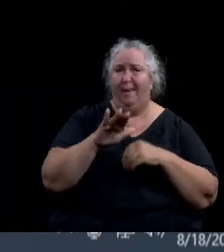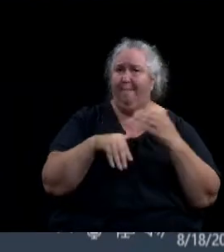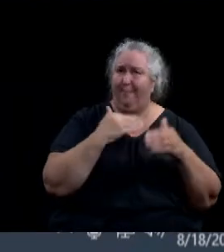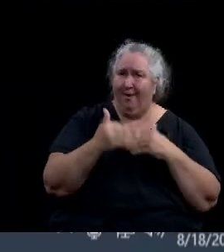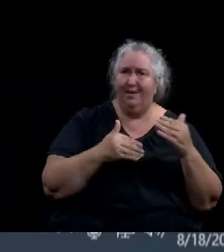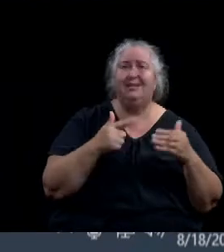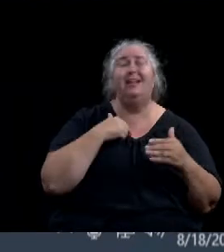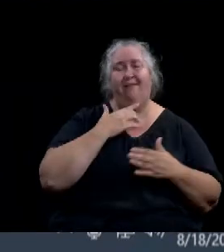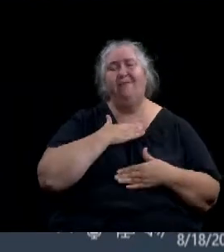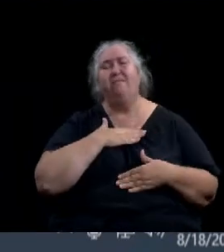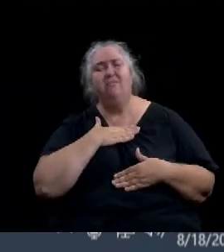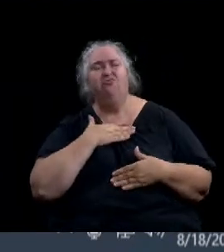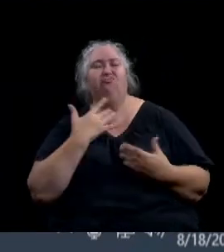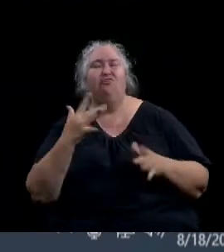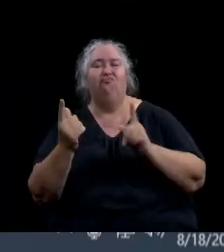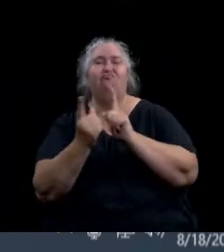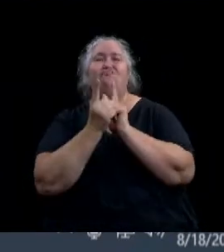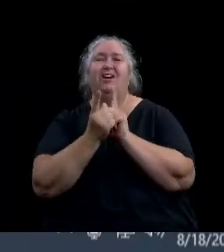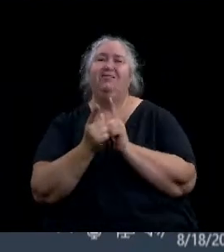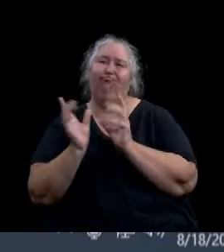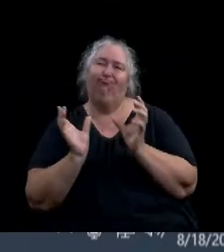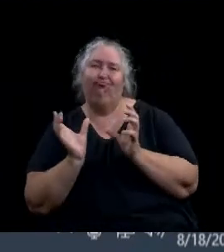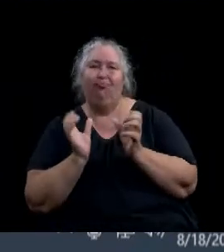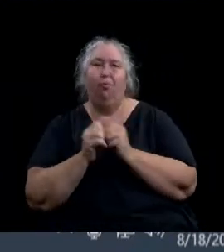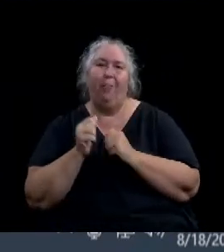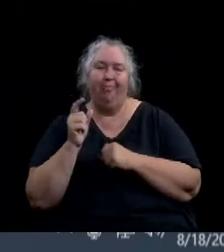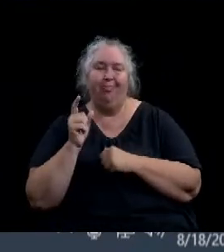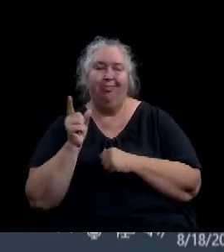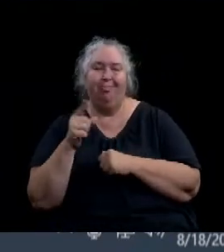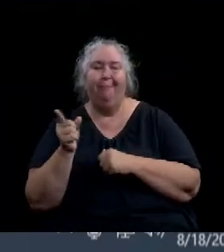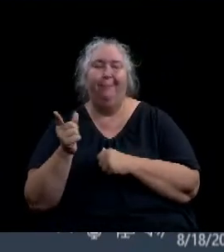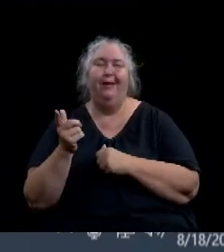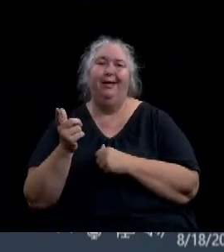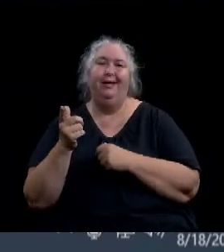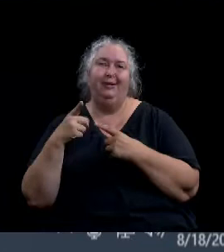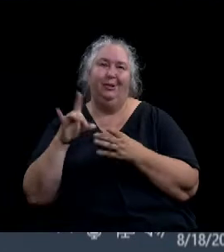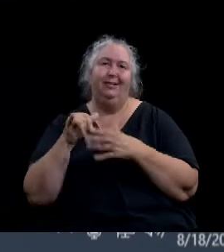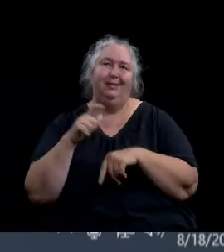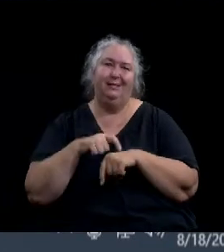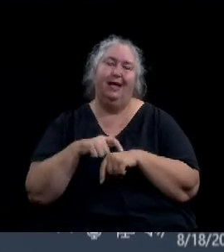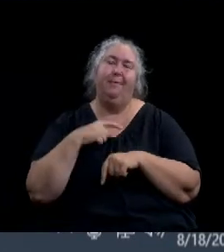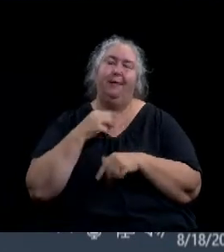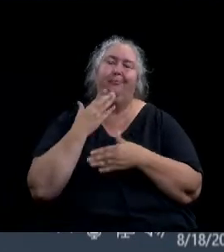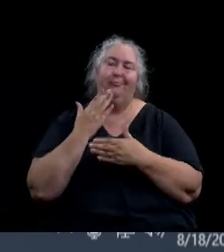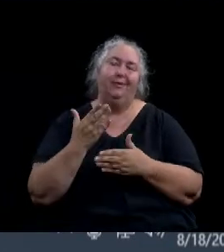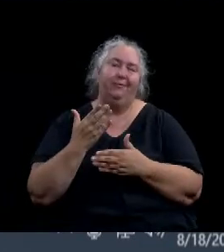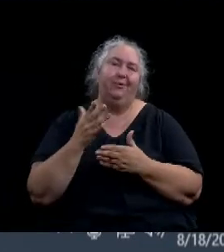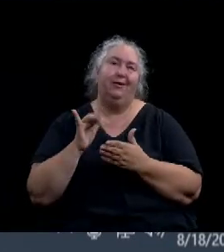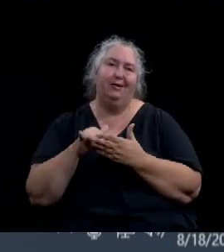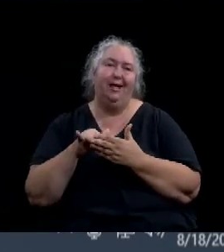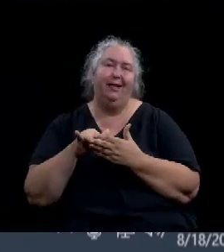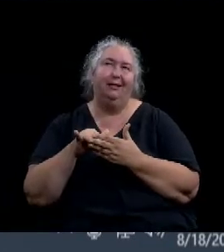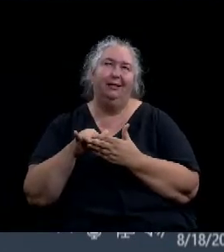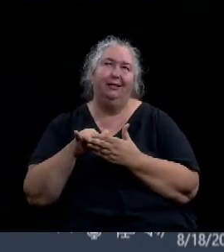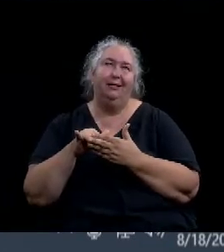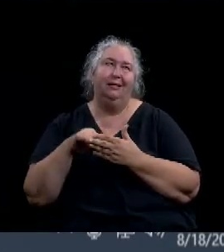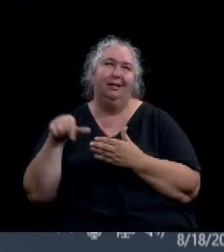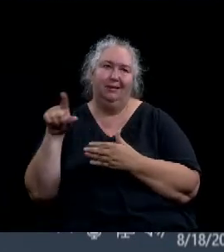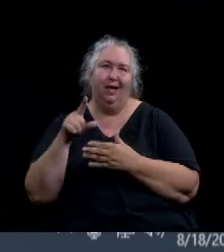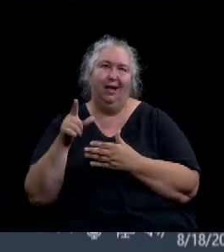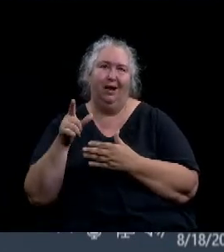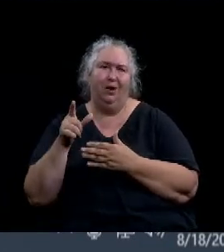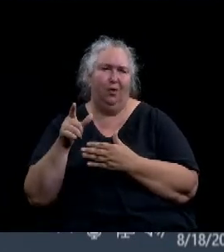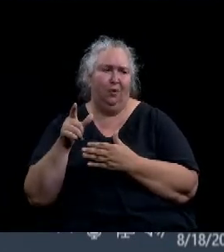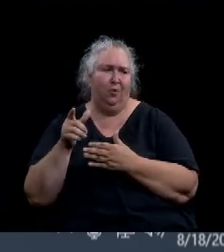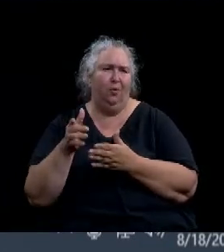throughout this time. And so I'm just grateful that they are, they have requested to turn this back into a residential area as it is perfect